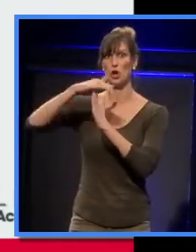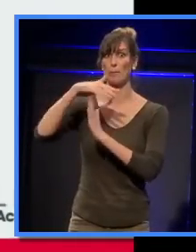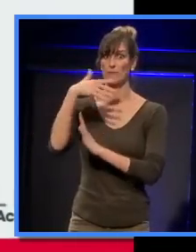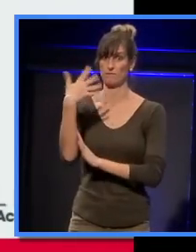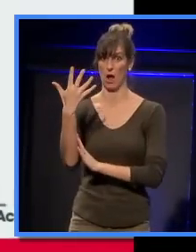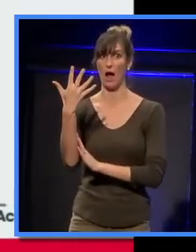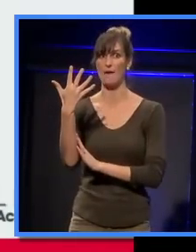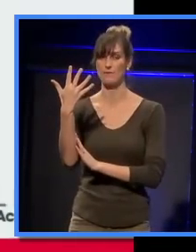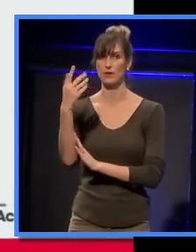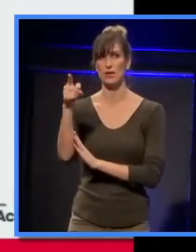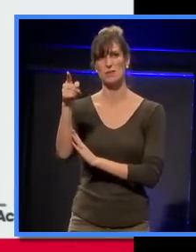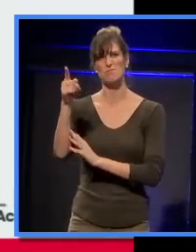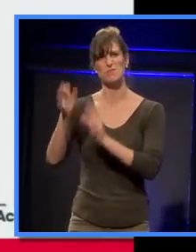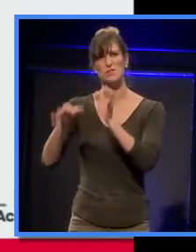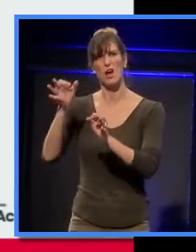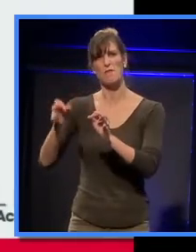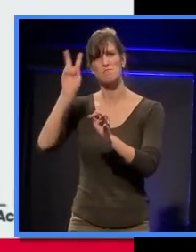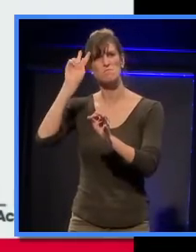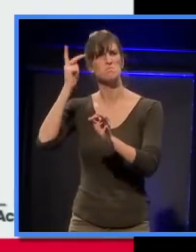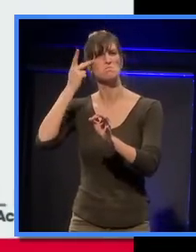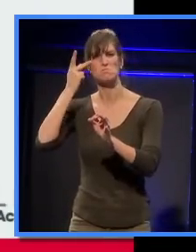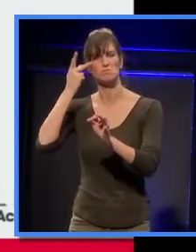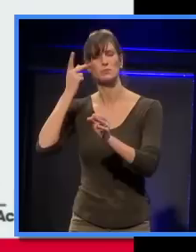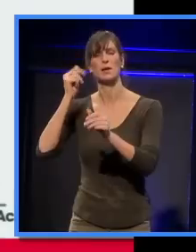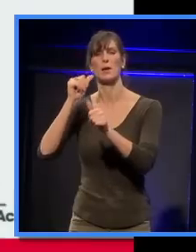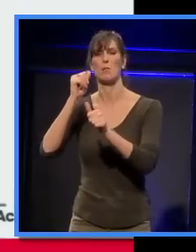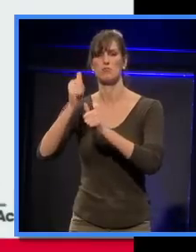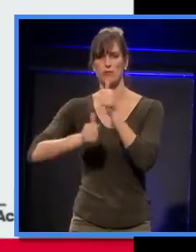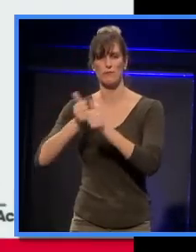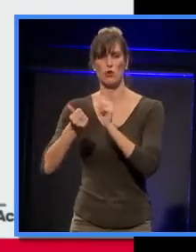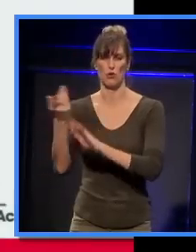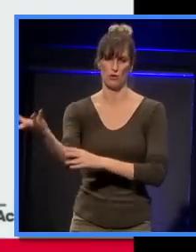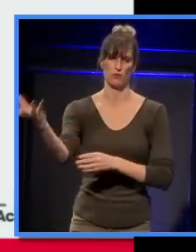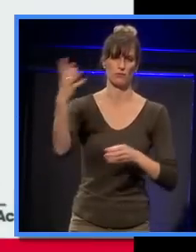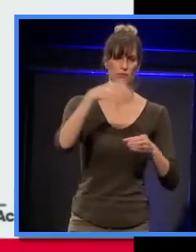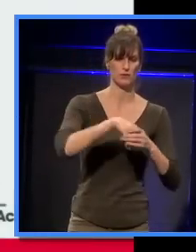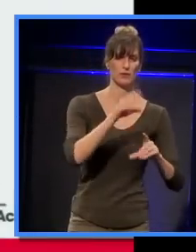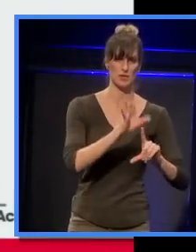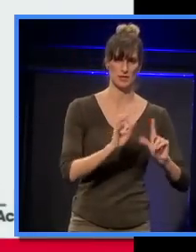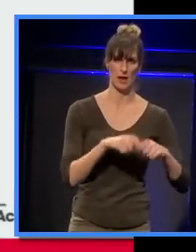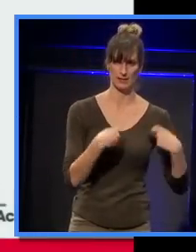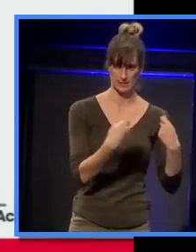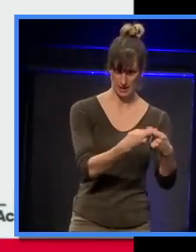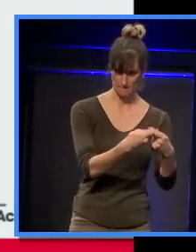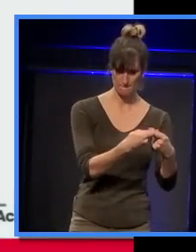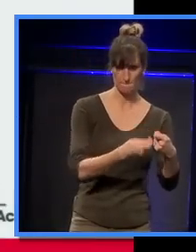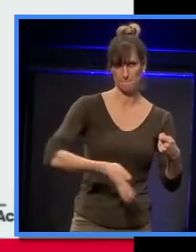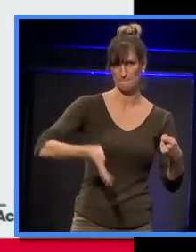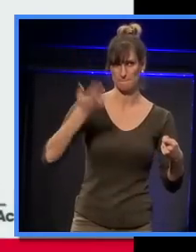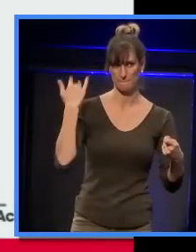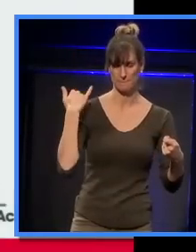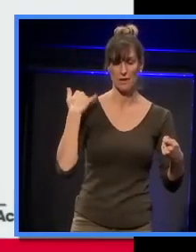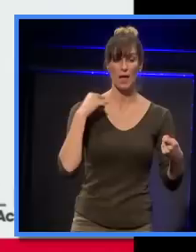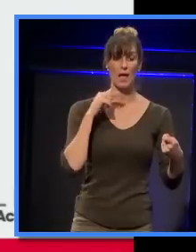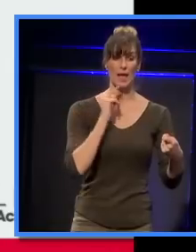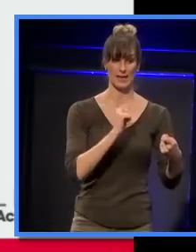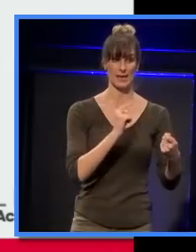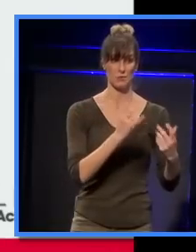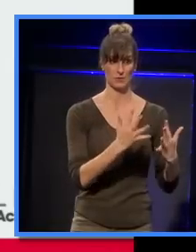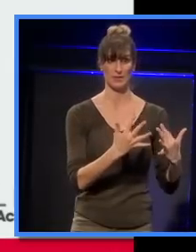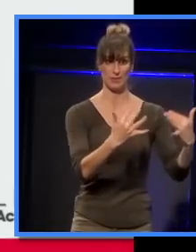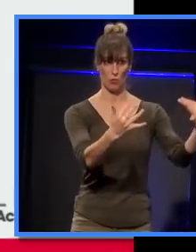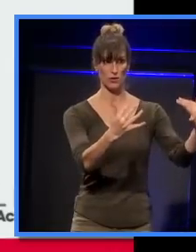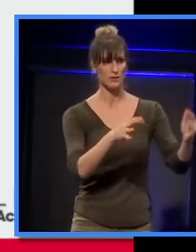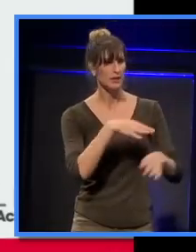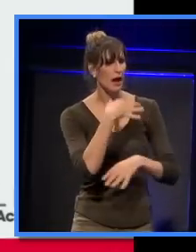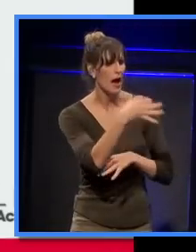doing acoustics and designing auditorium with us many years ago. And he'd been sitting in the audience, and I immediately